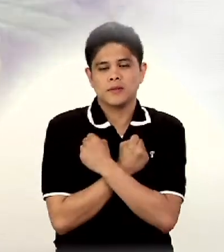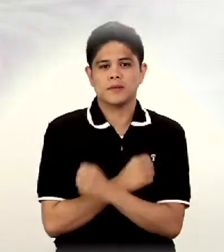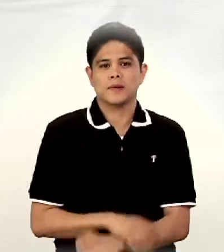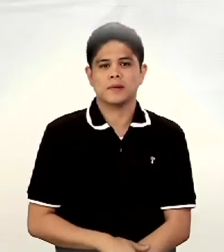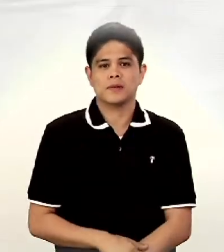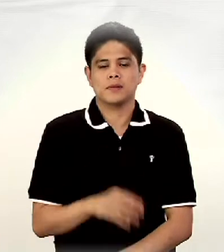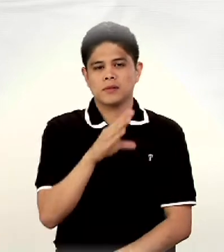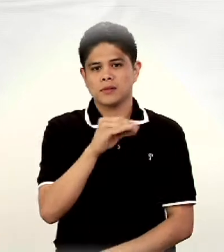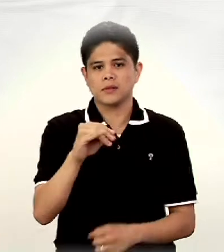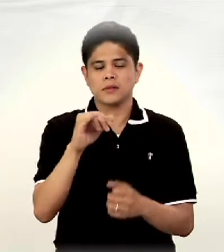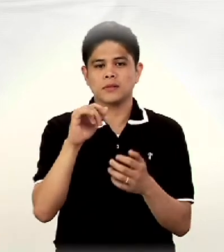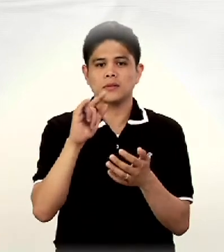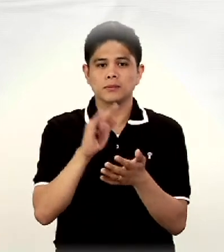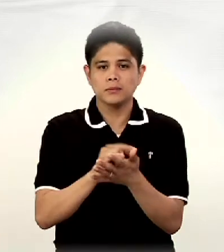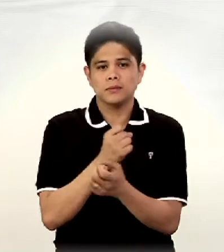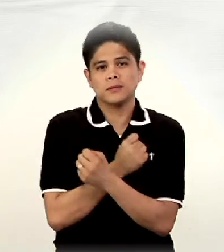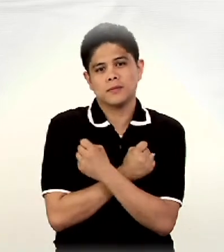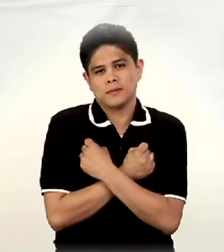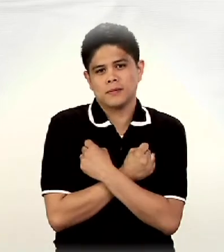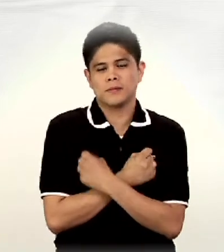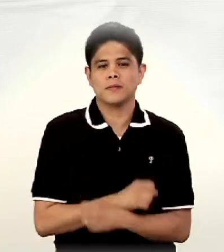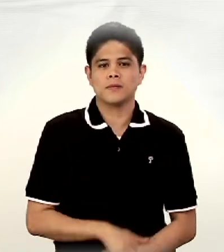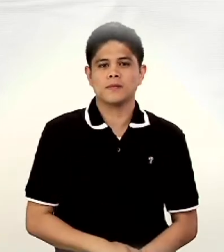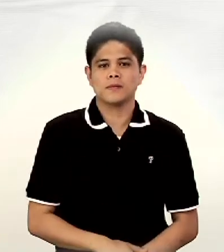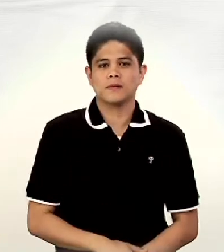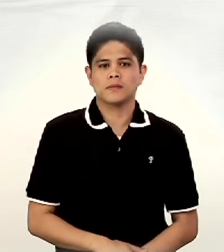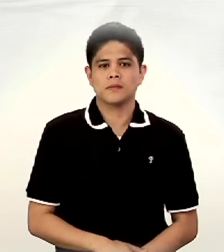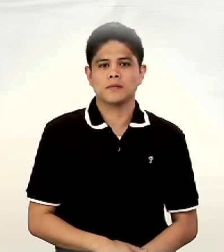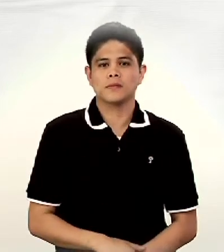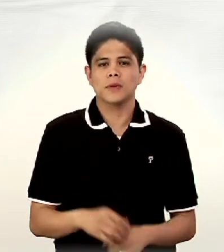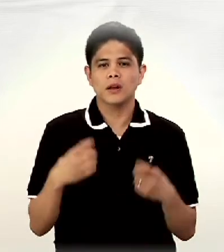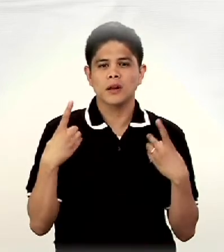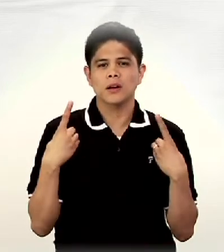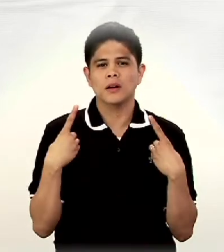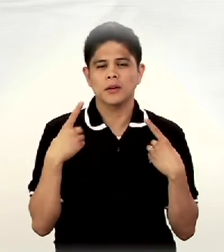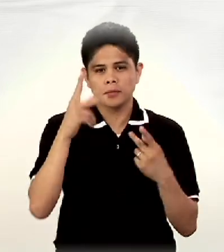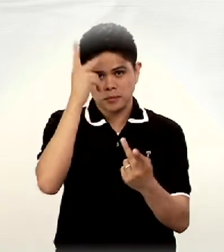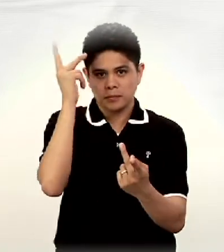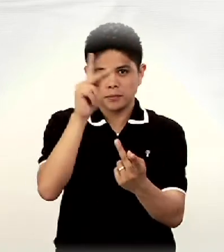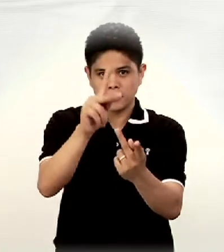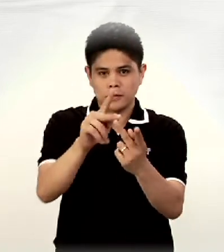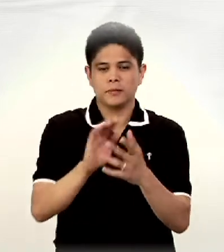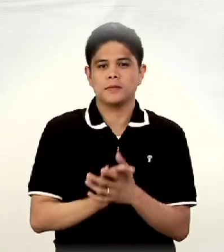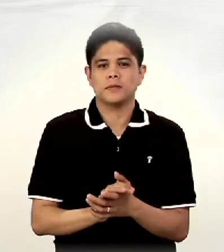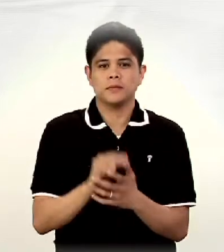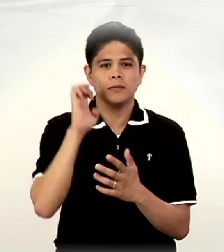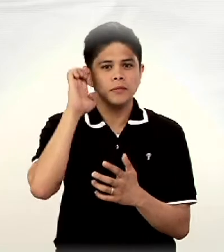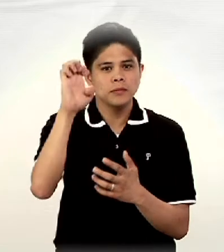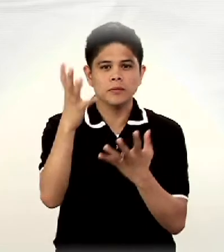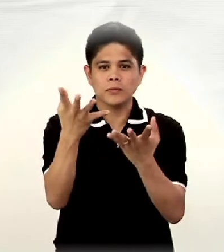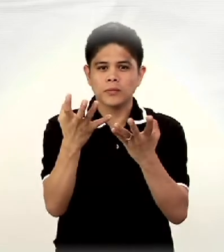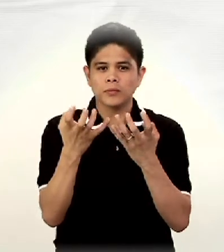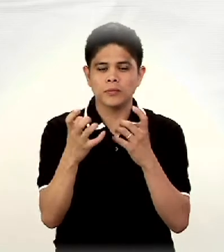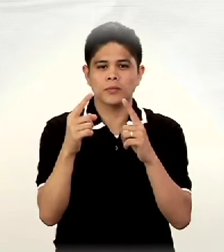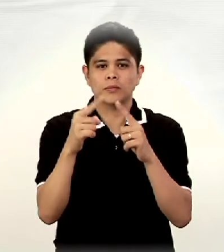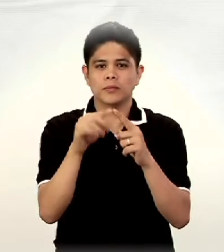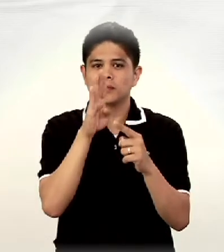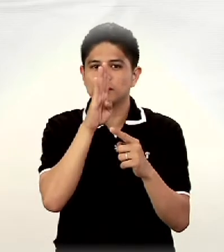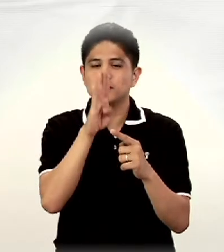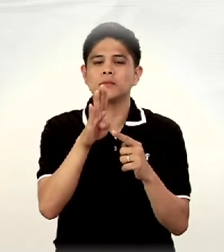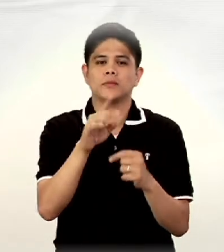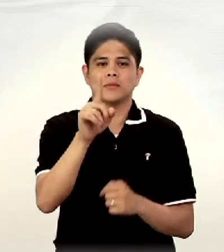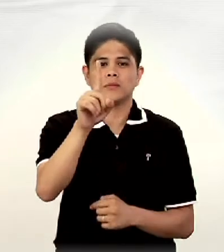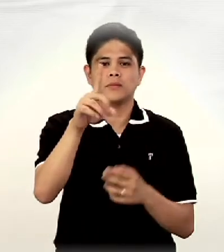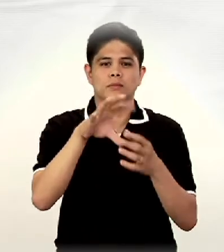And this love, this love had a purpose. He wanted to be